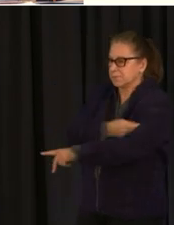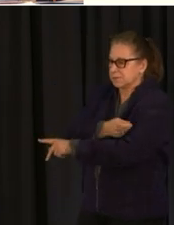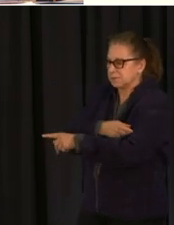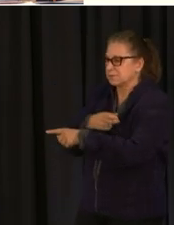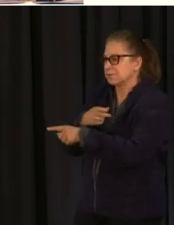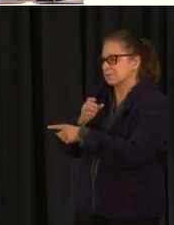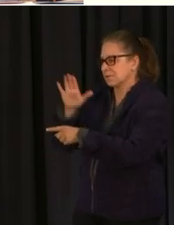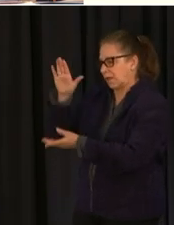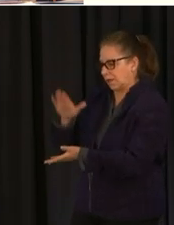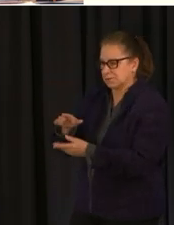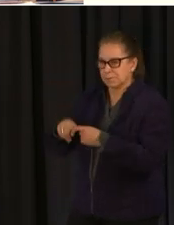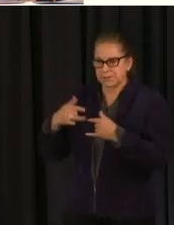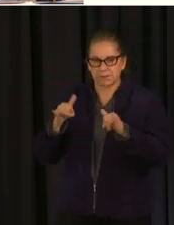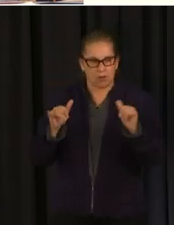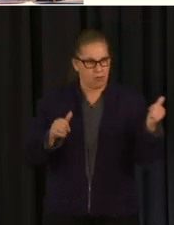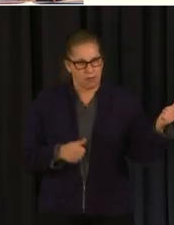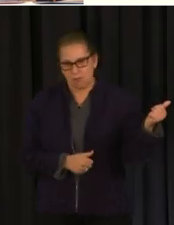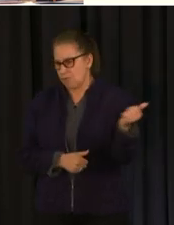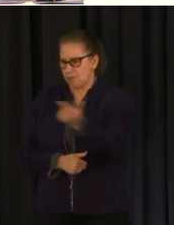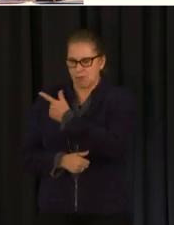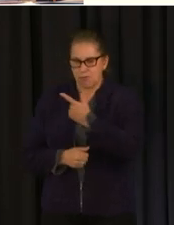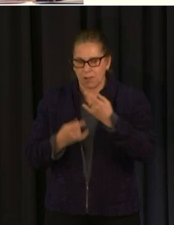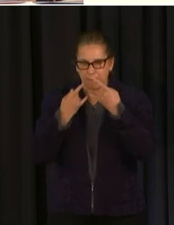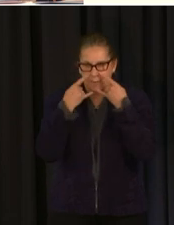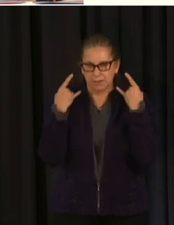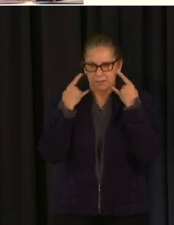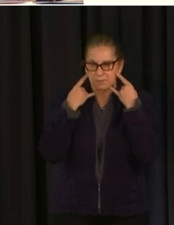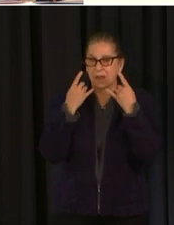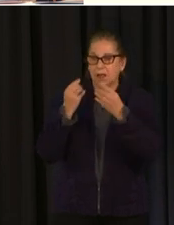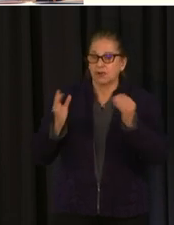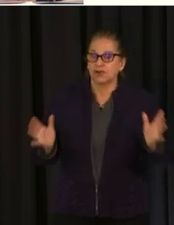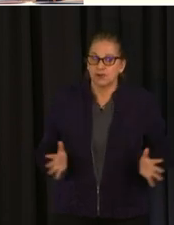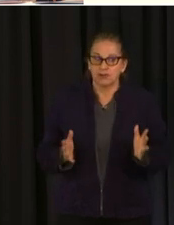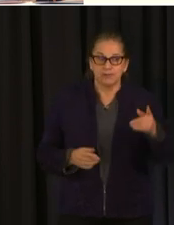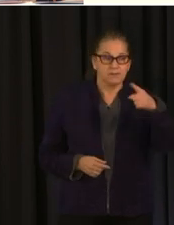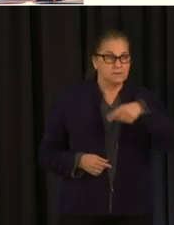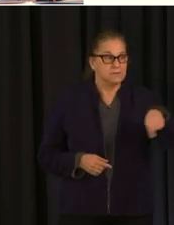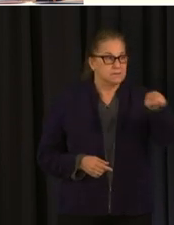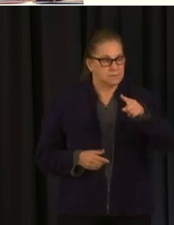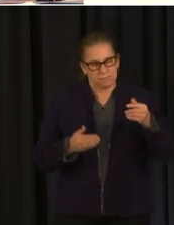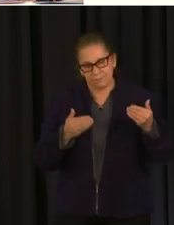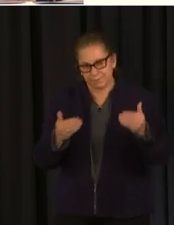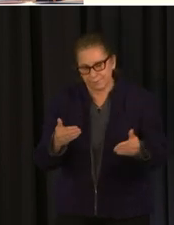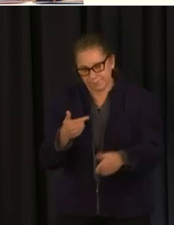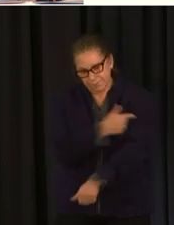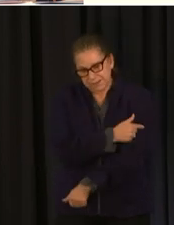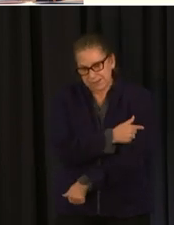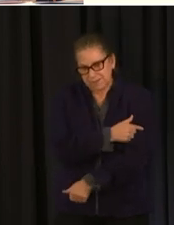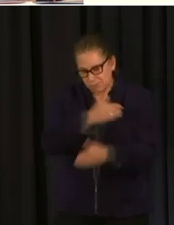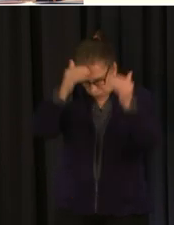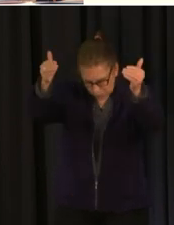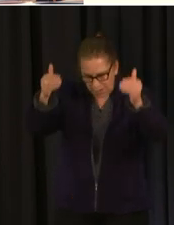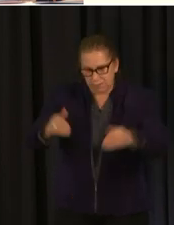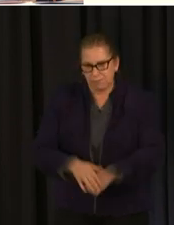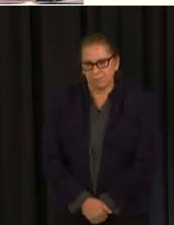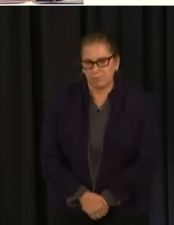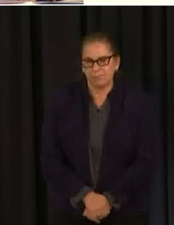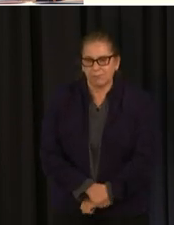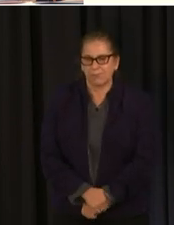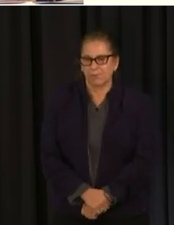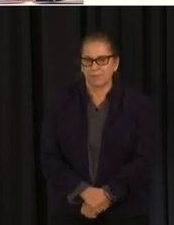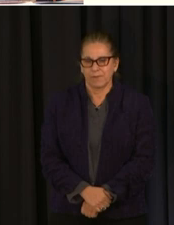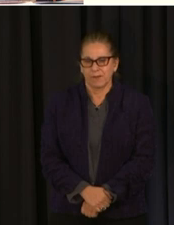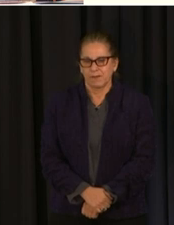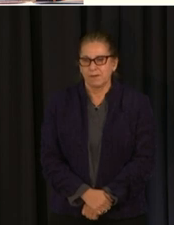people to continue to get vaccinated we may start to see emerging groups that are the only populations now affected by covet 19.